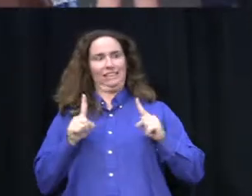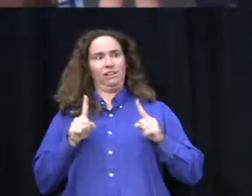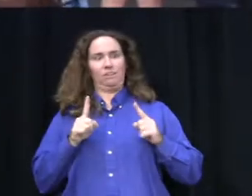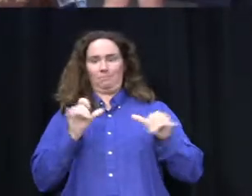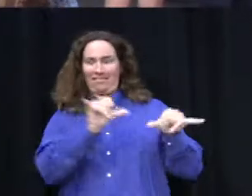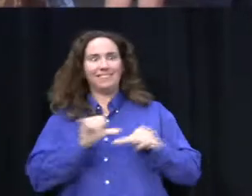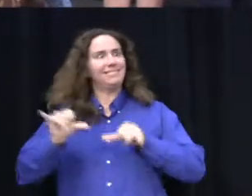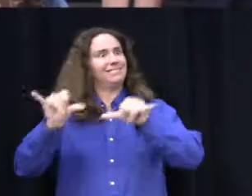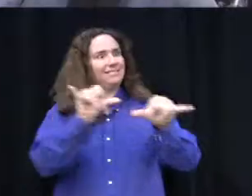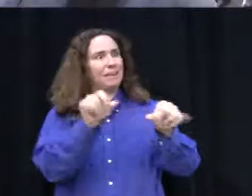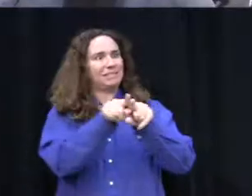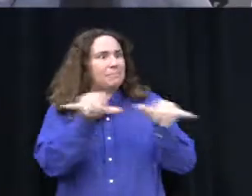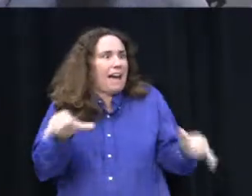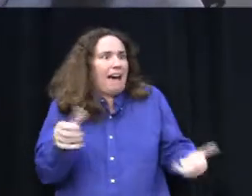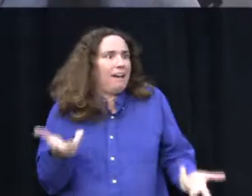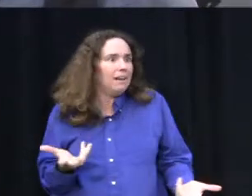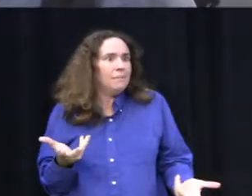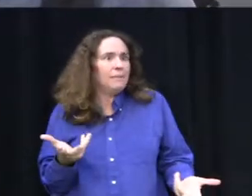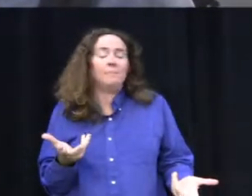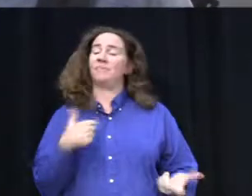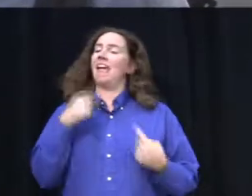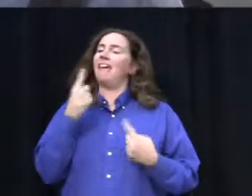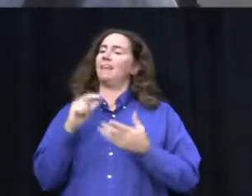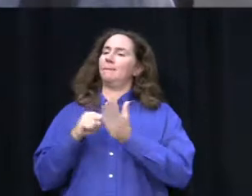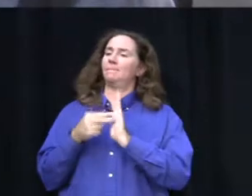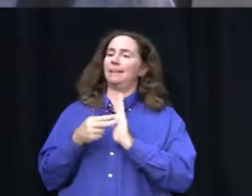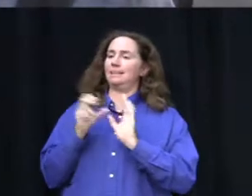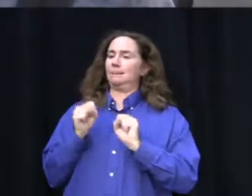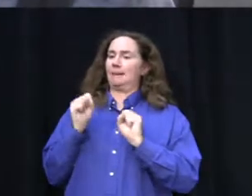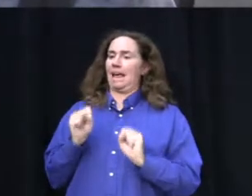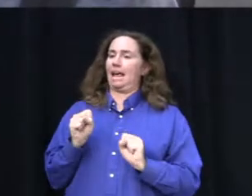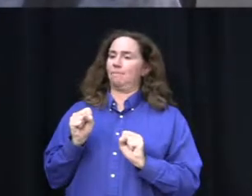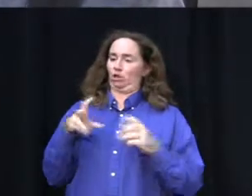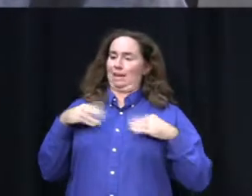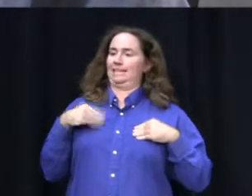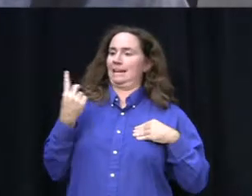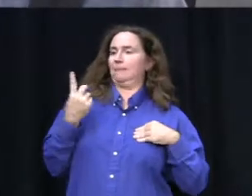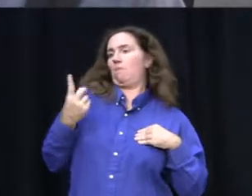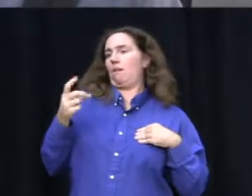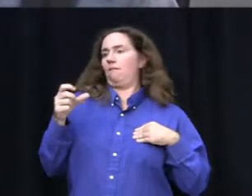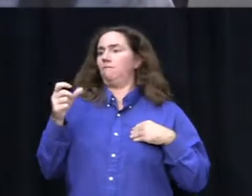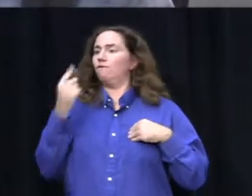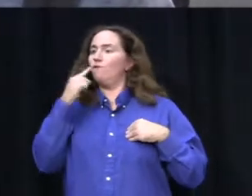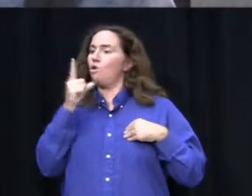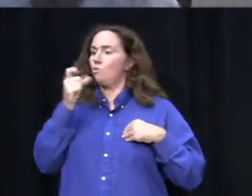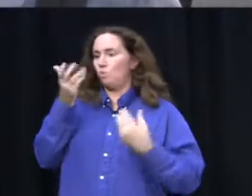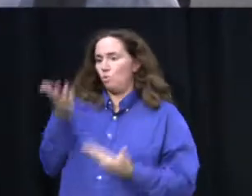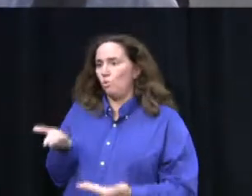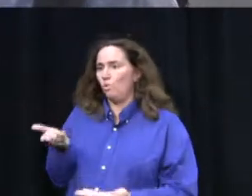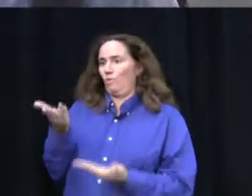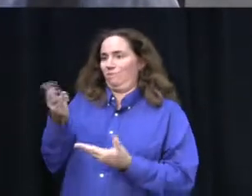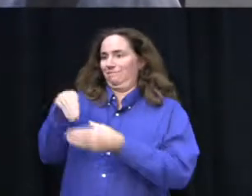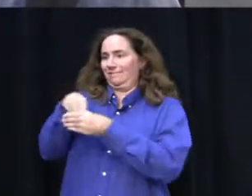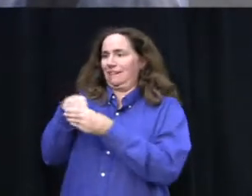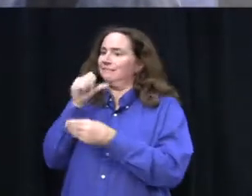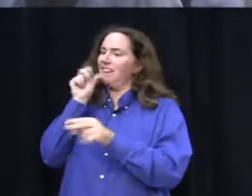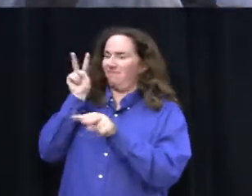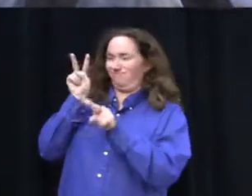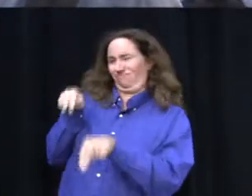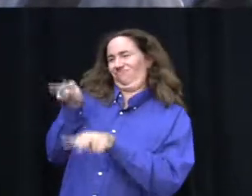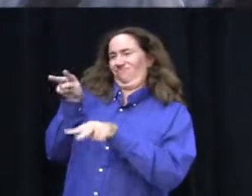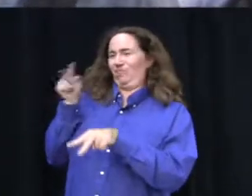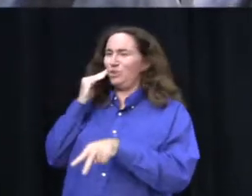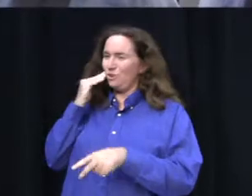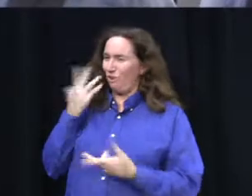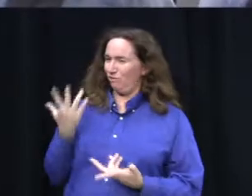same. I think it means being able to like accept somebody for who they are and you know not judging them or